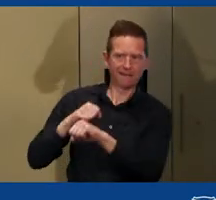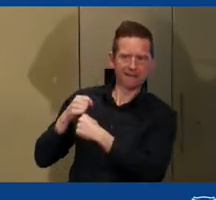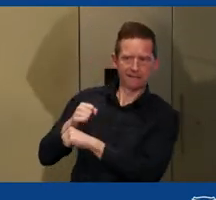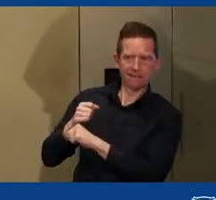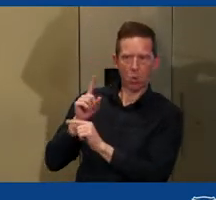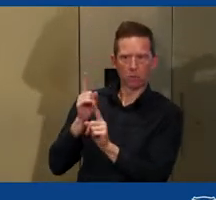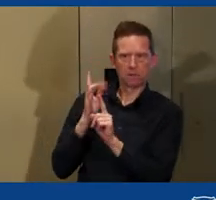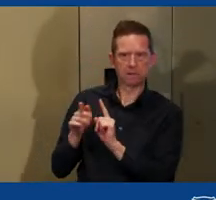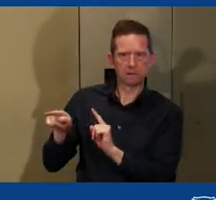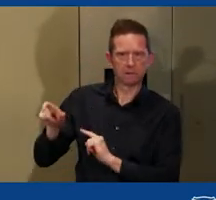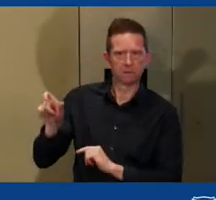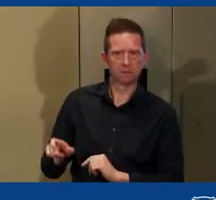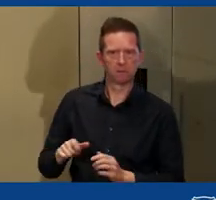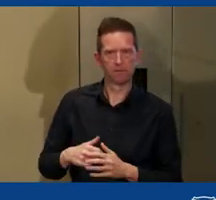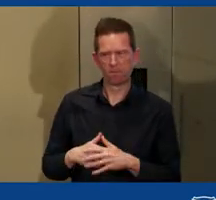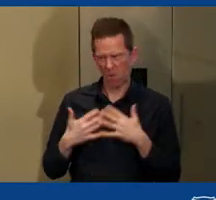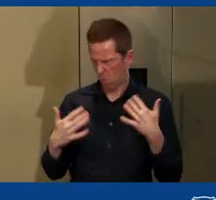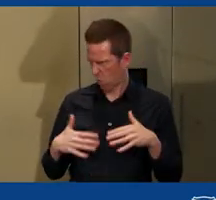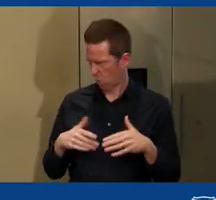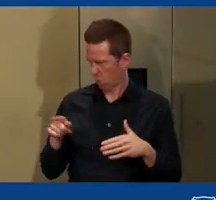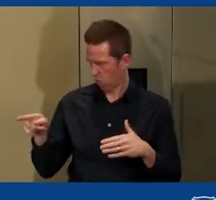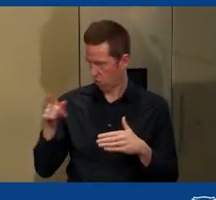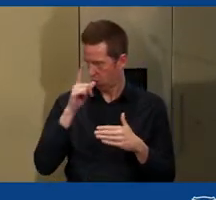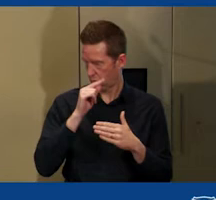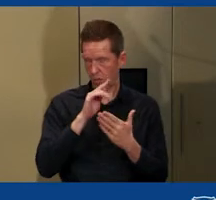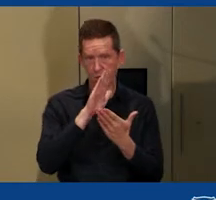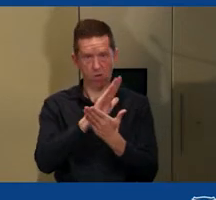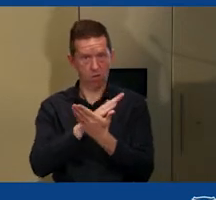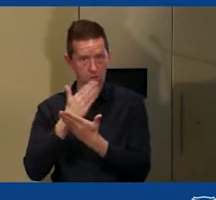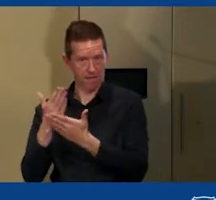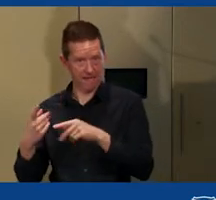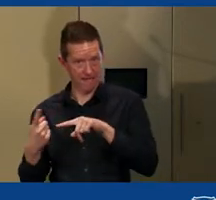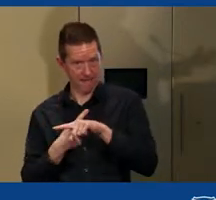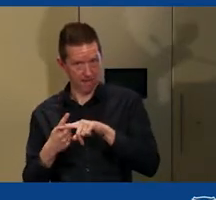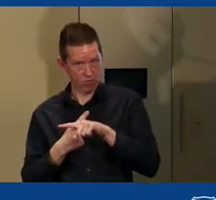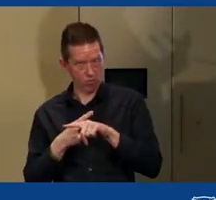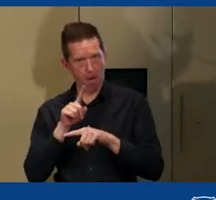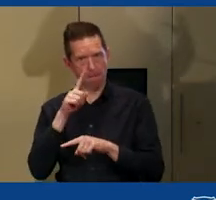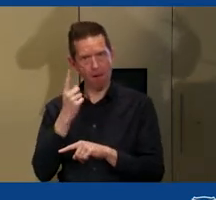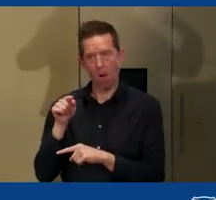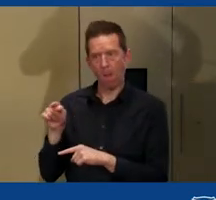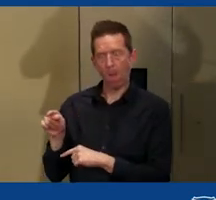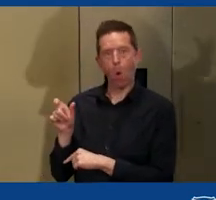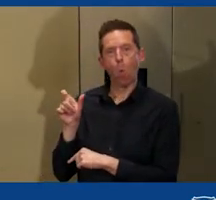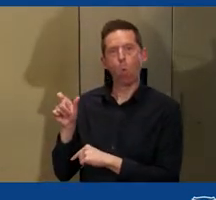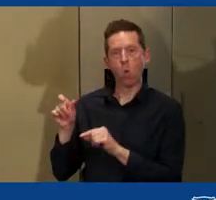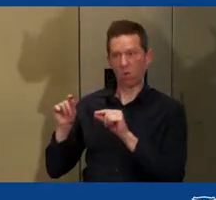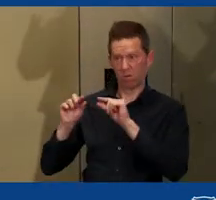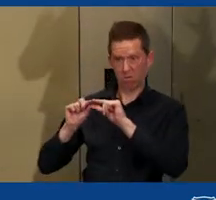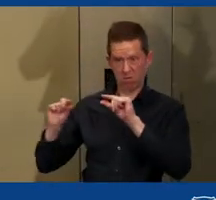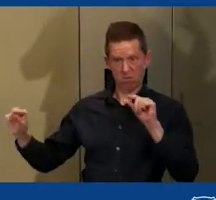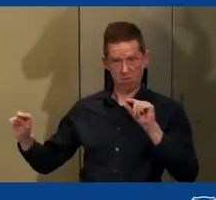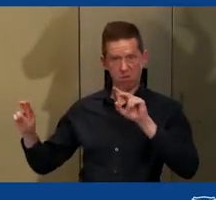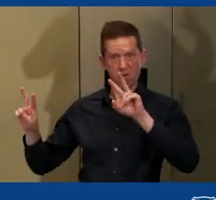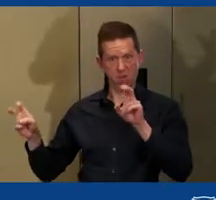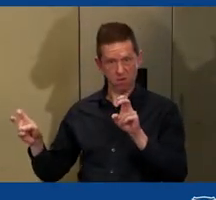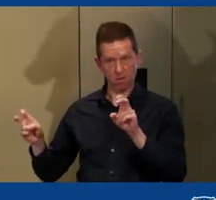it like that into English, but really what sits behind this translation is a really complex